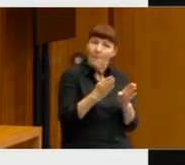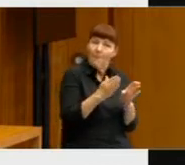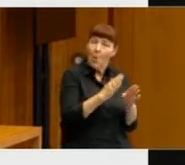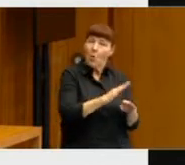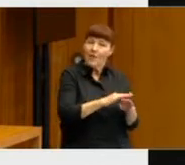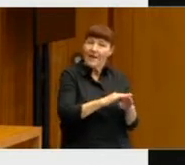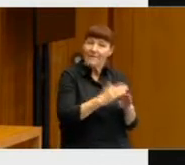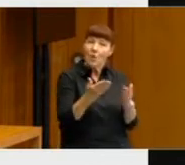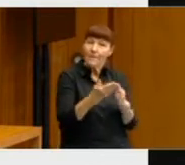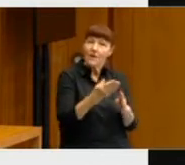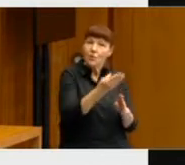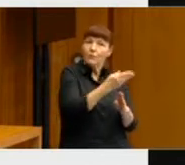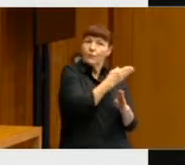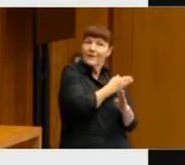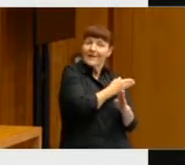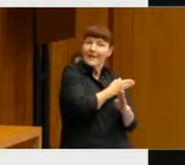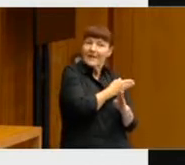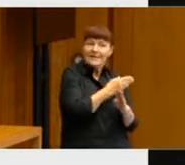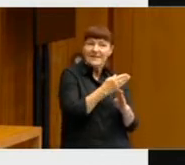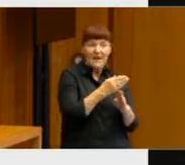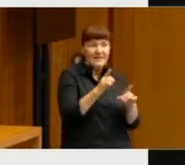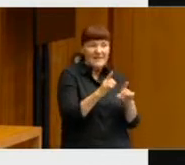previous generations when they were young.